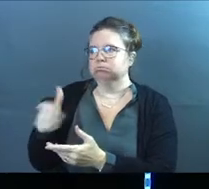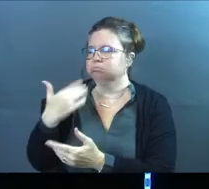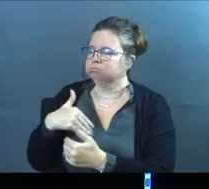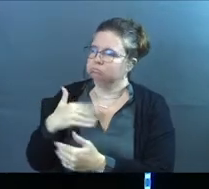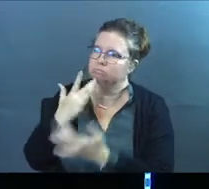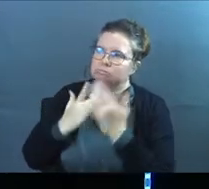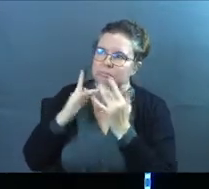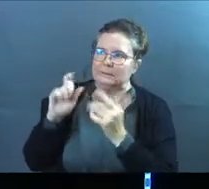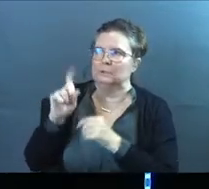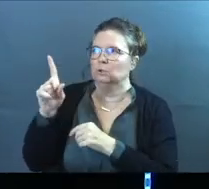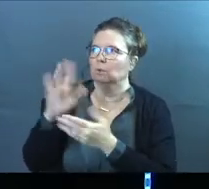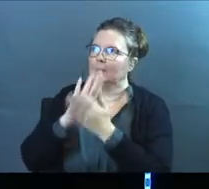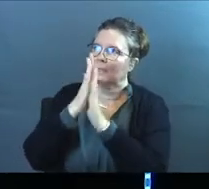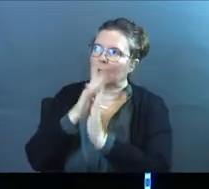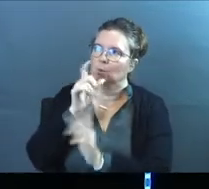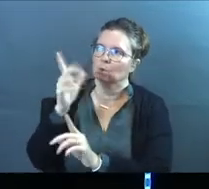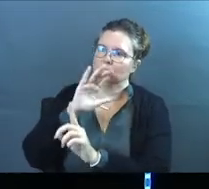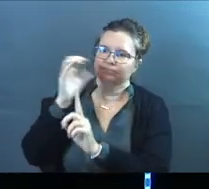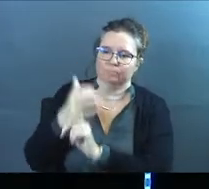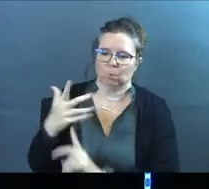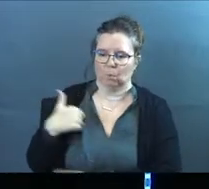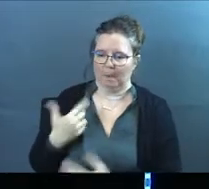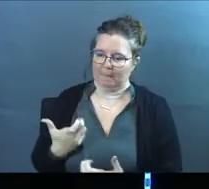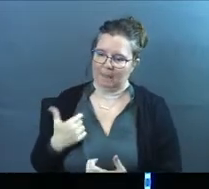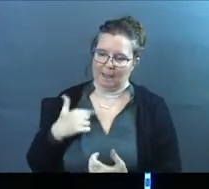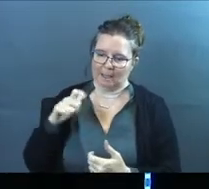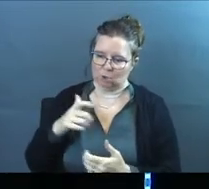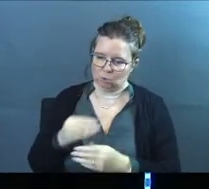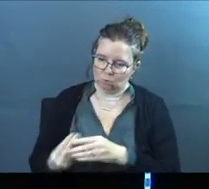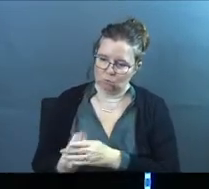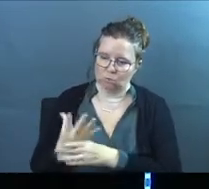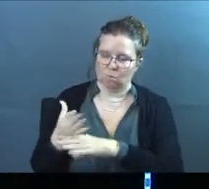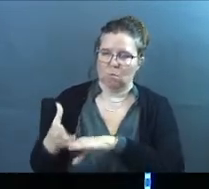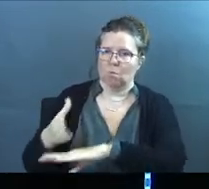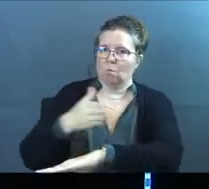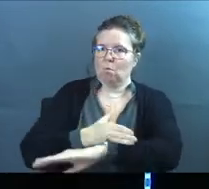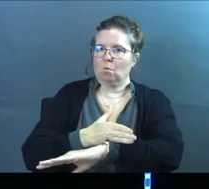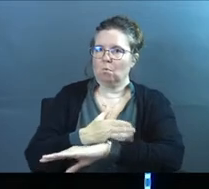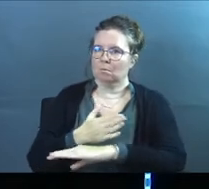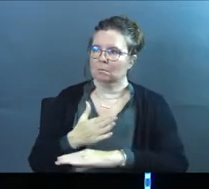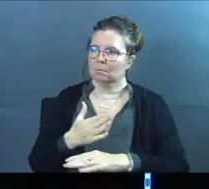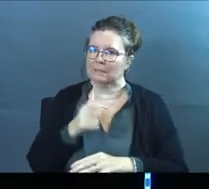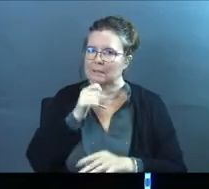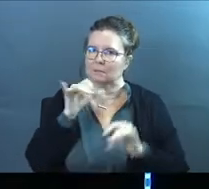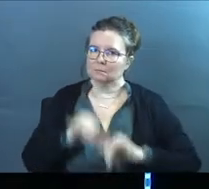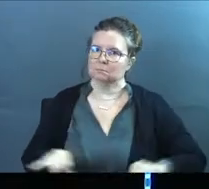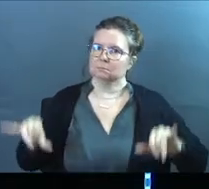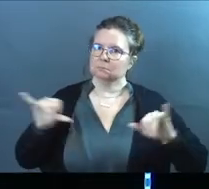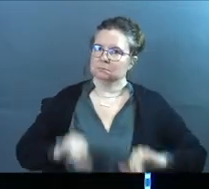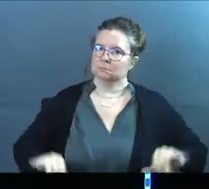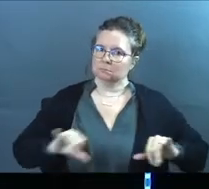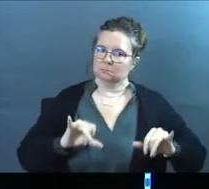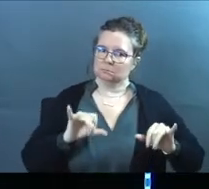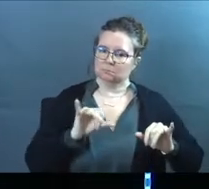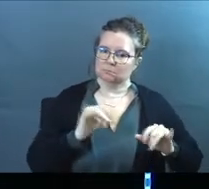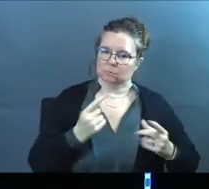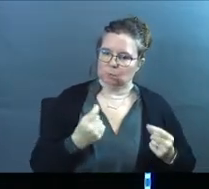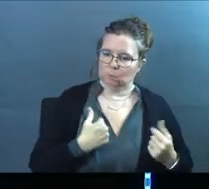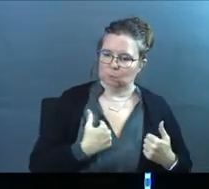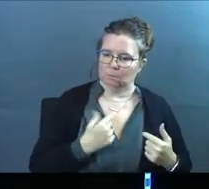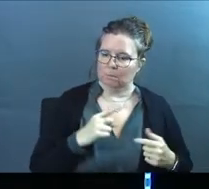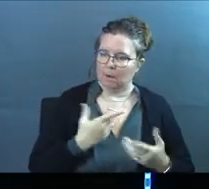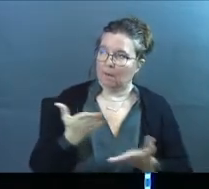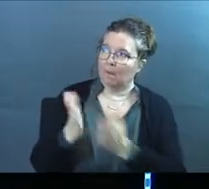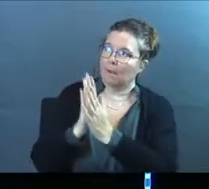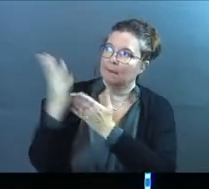I need you to become who you've called me to be. I need you to do more, to grow, to get out of just the place that I am and only what I can do. So, Lord, I ask